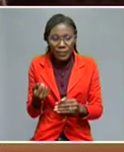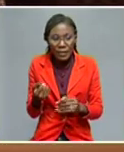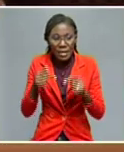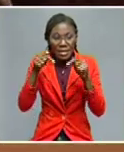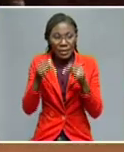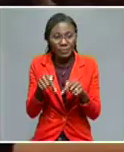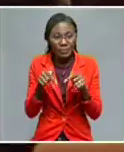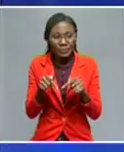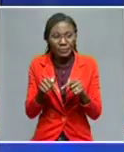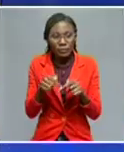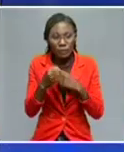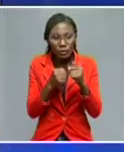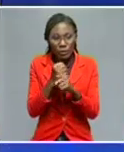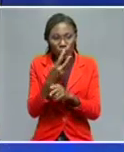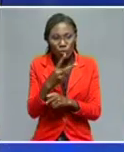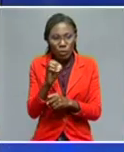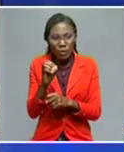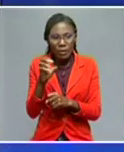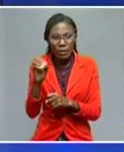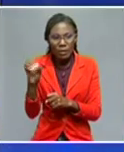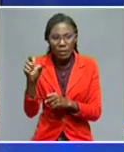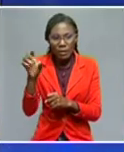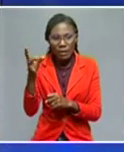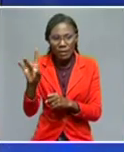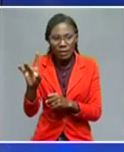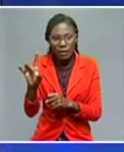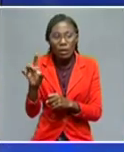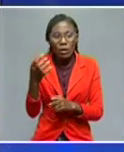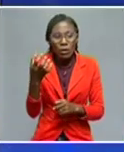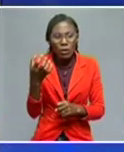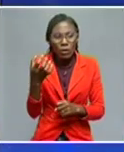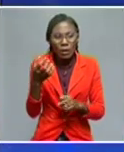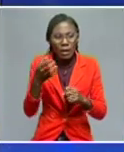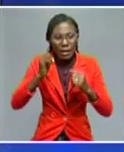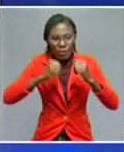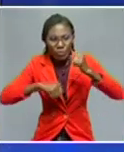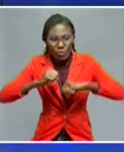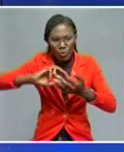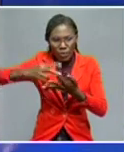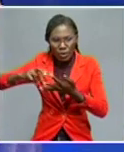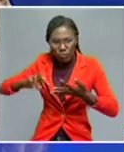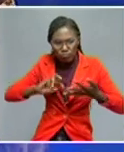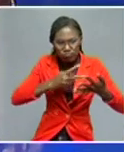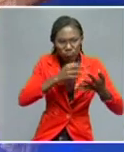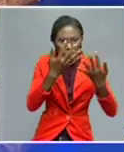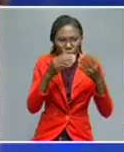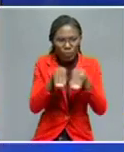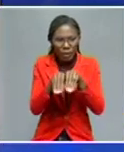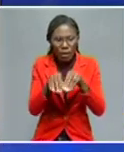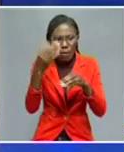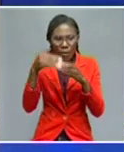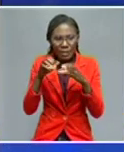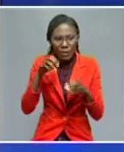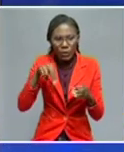2008, there was an agreement between Ukraine